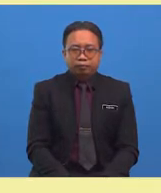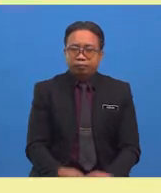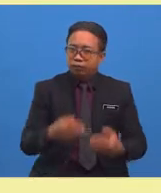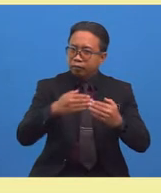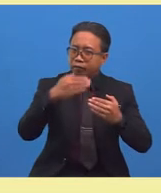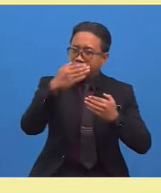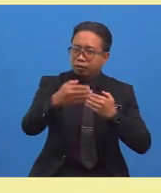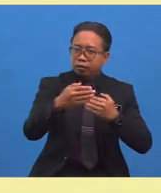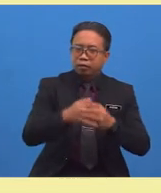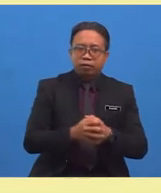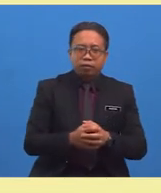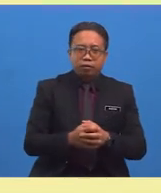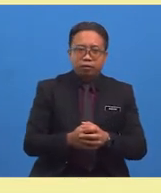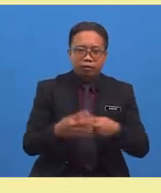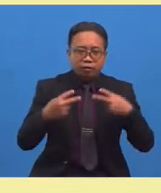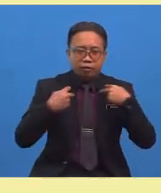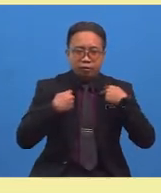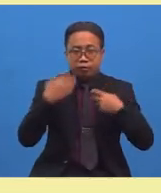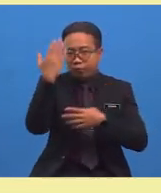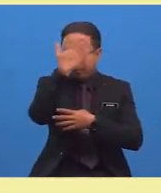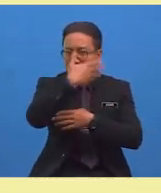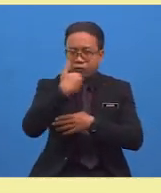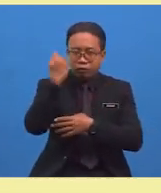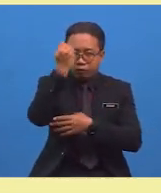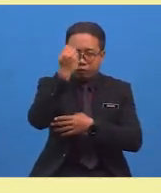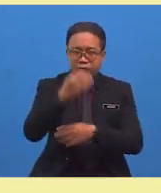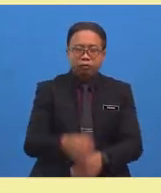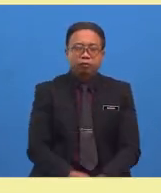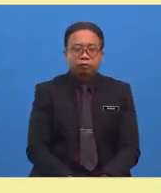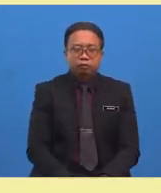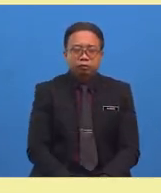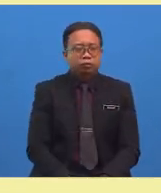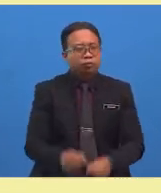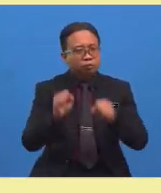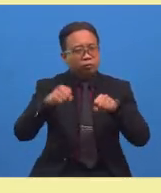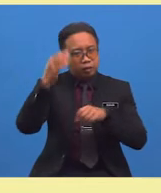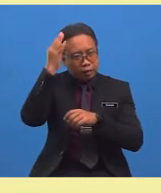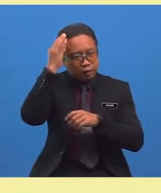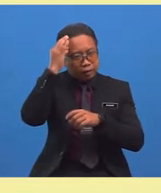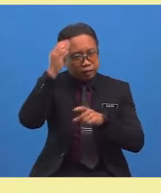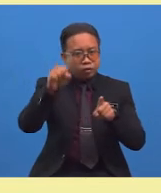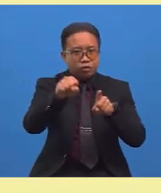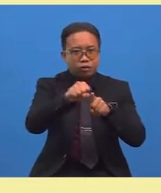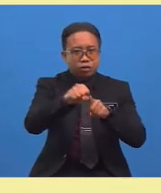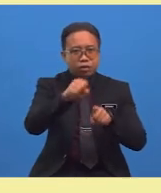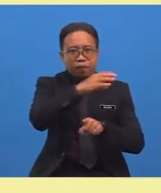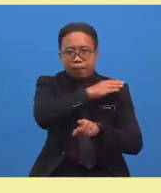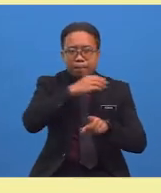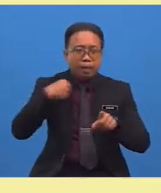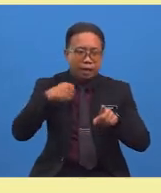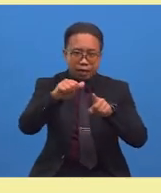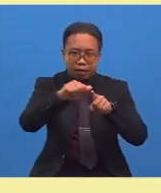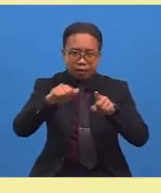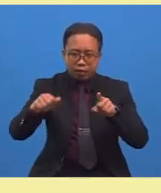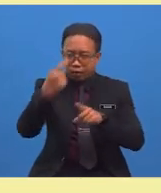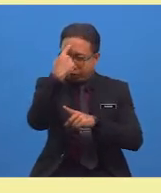Next, we have beautiful. Can you think of a synonym and antonym